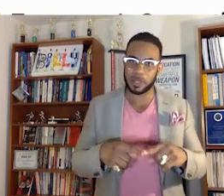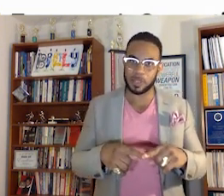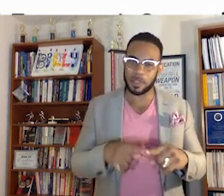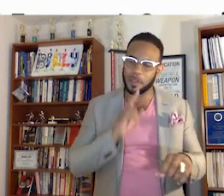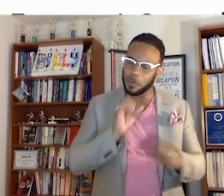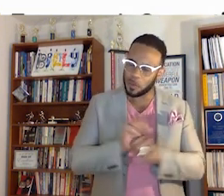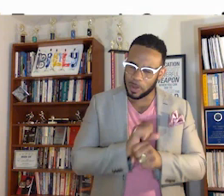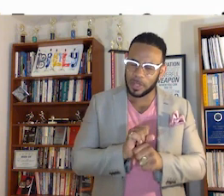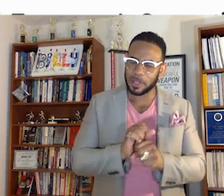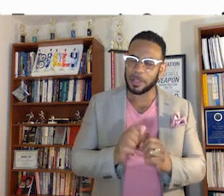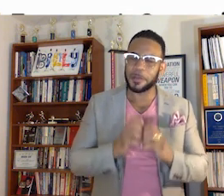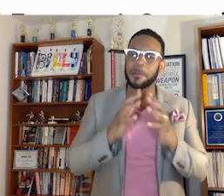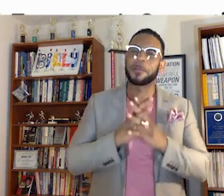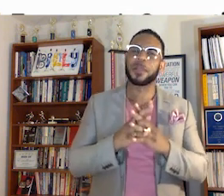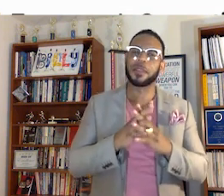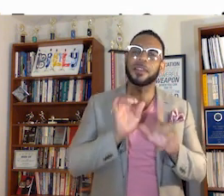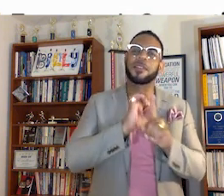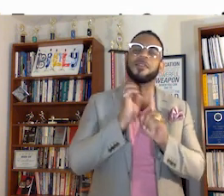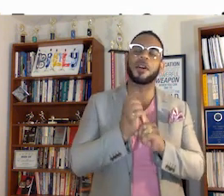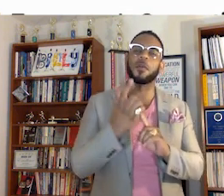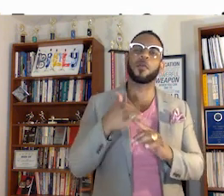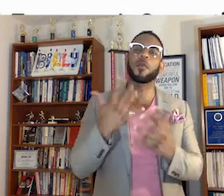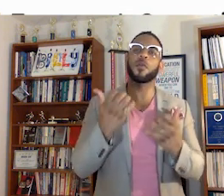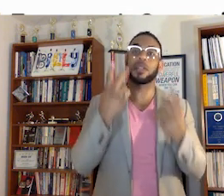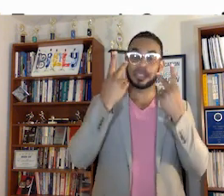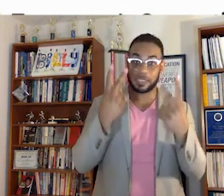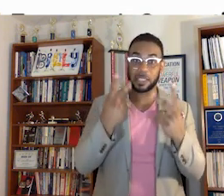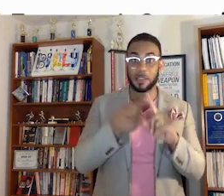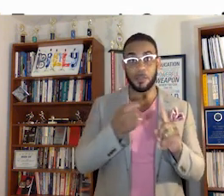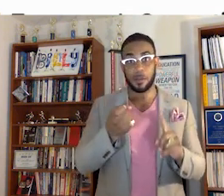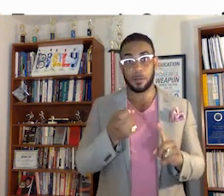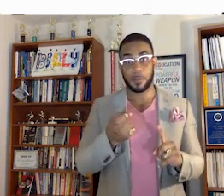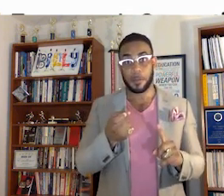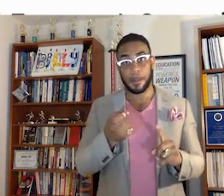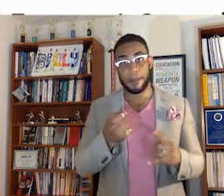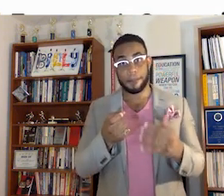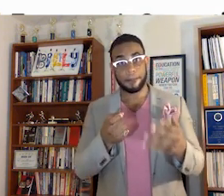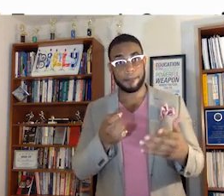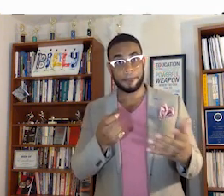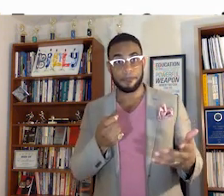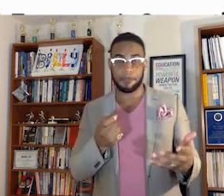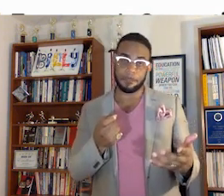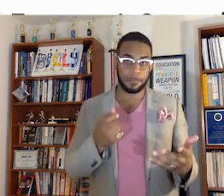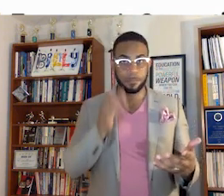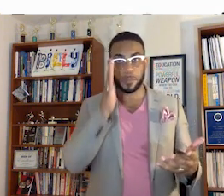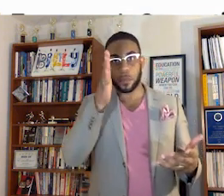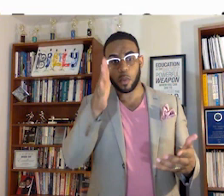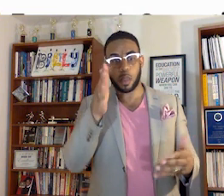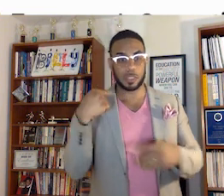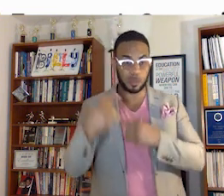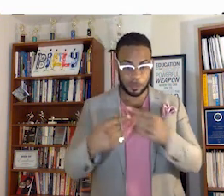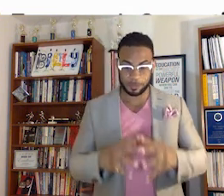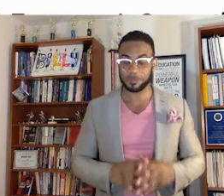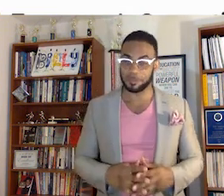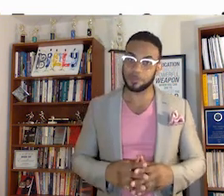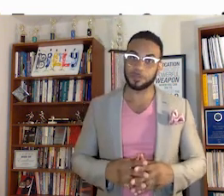really build a environment of what we want to see from tomorrow's generation.